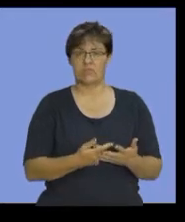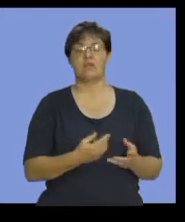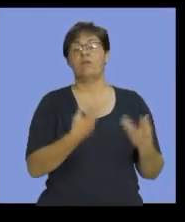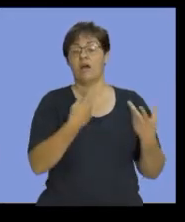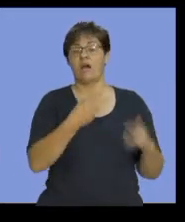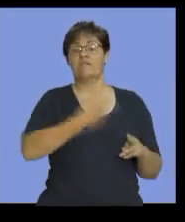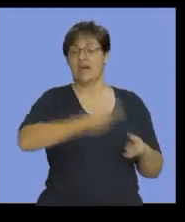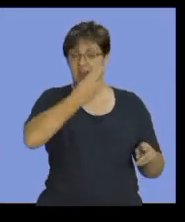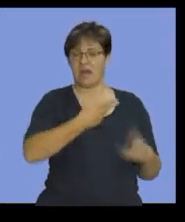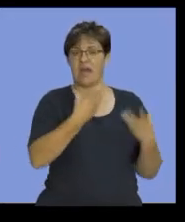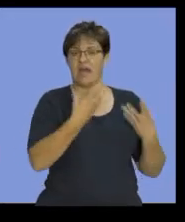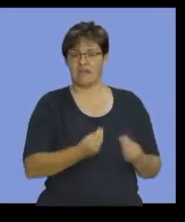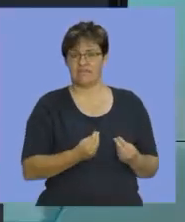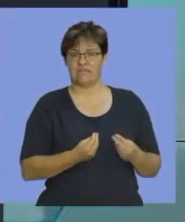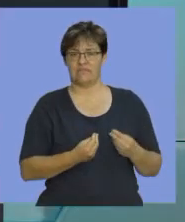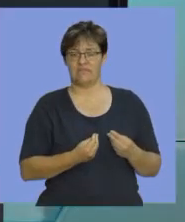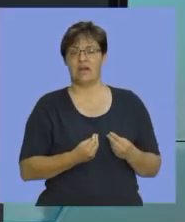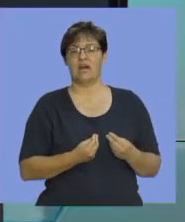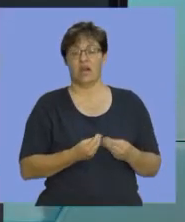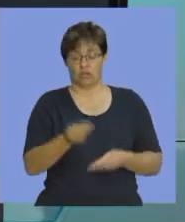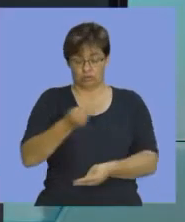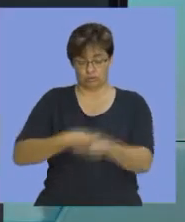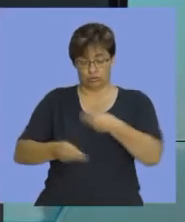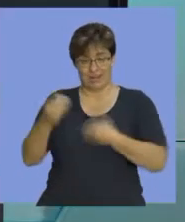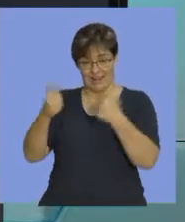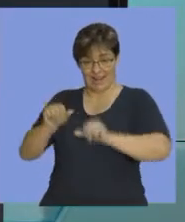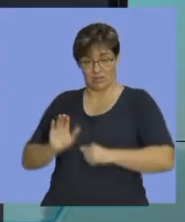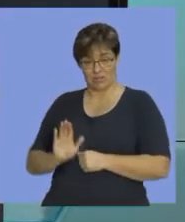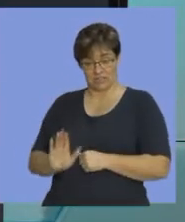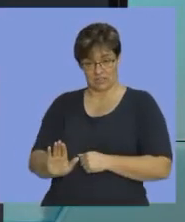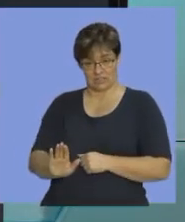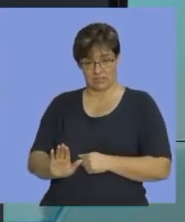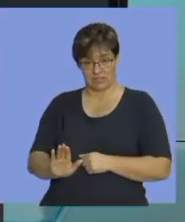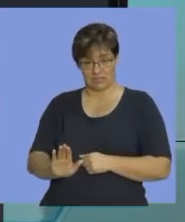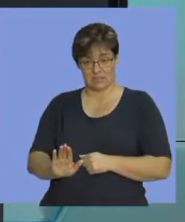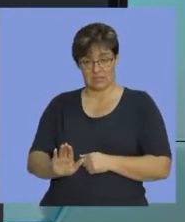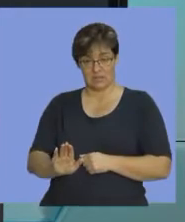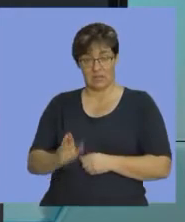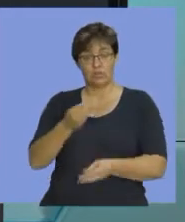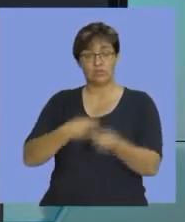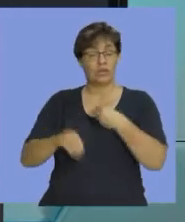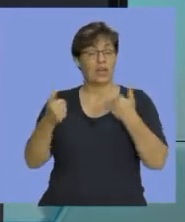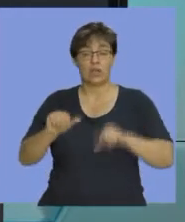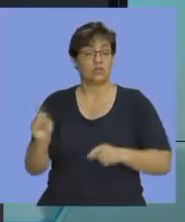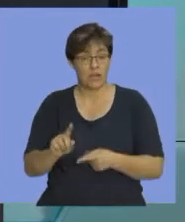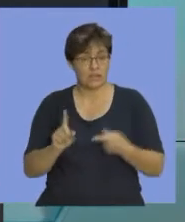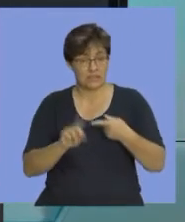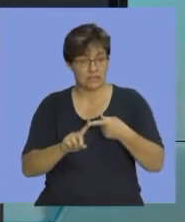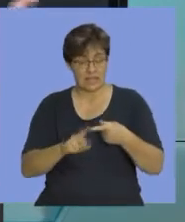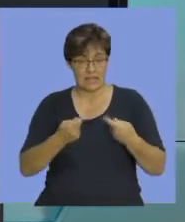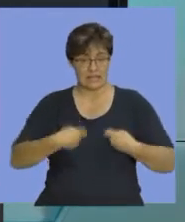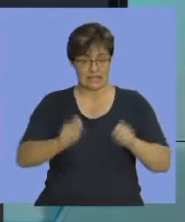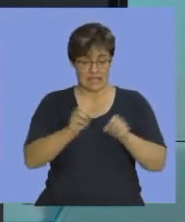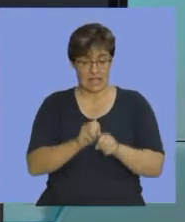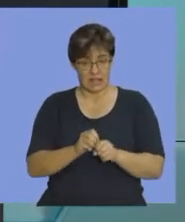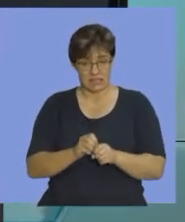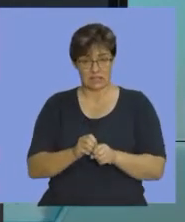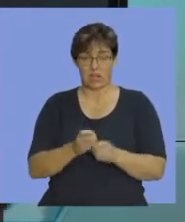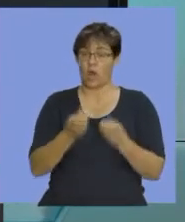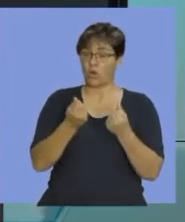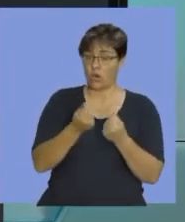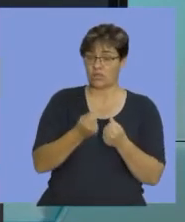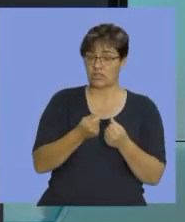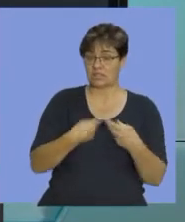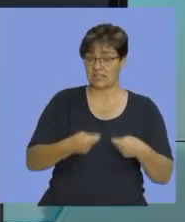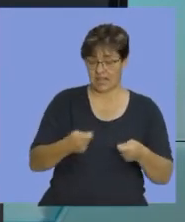you will have a trading account. Obviously, the two trading accounts are your sales and your cost of sales.